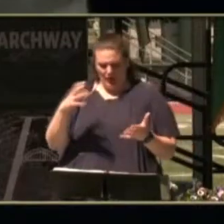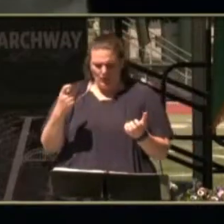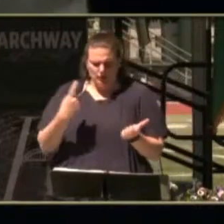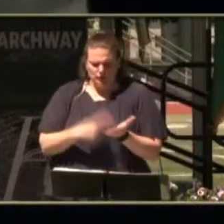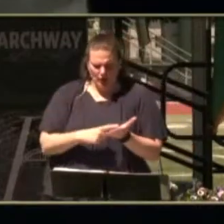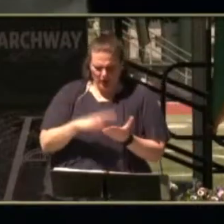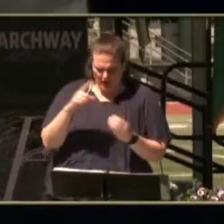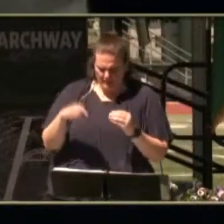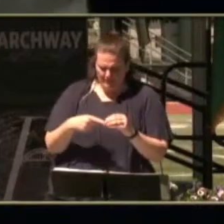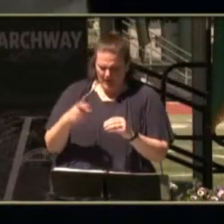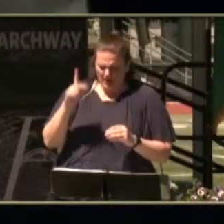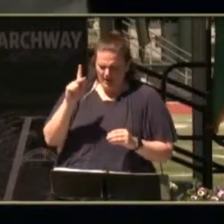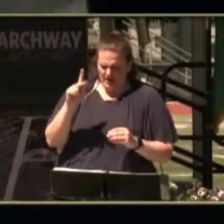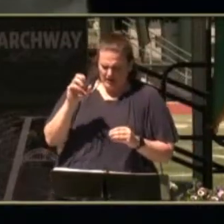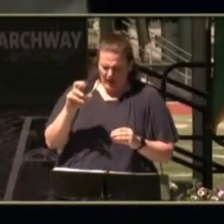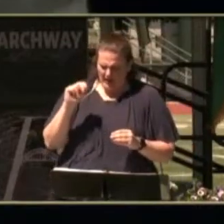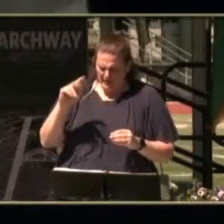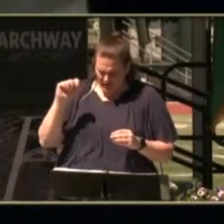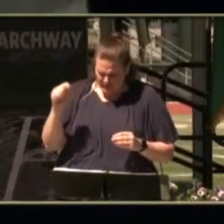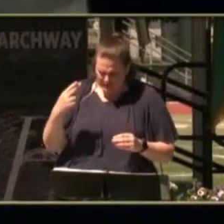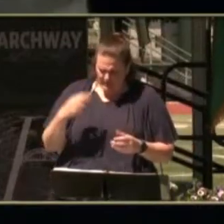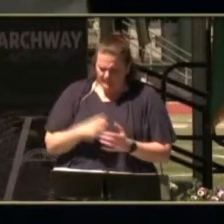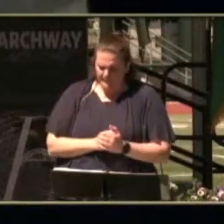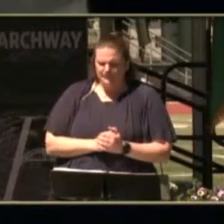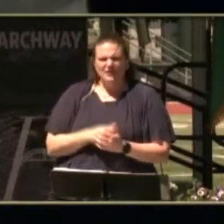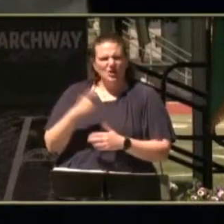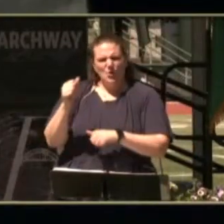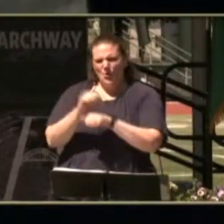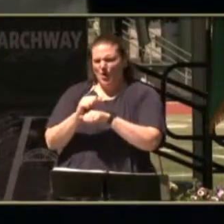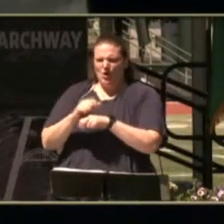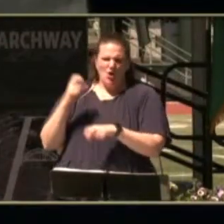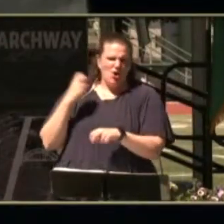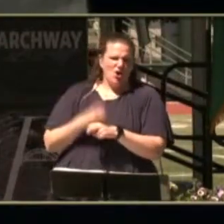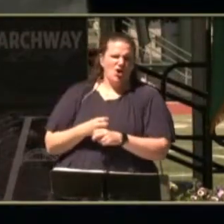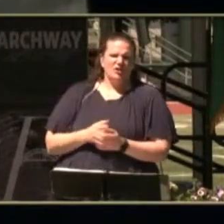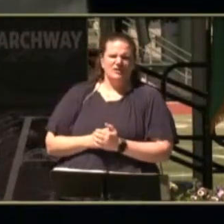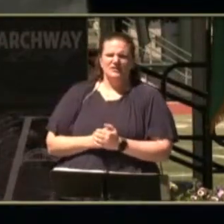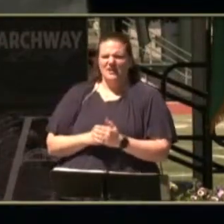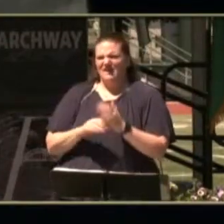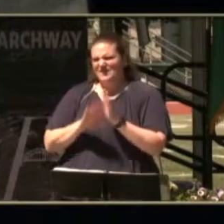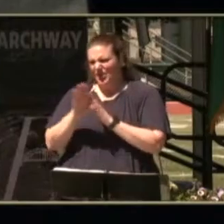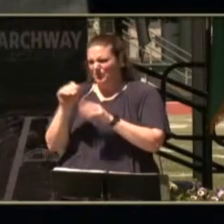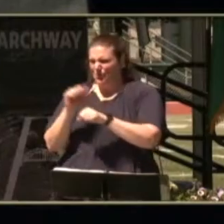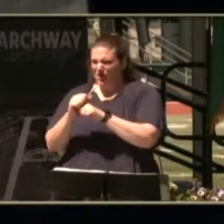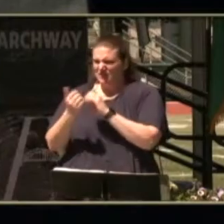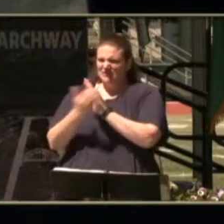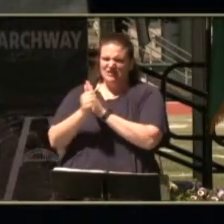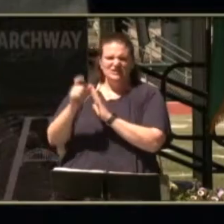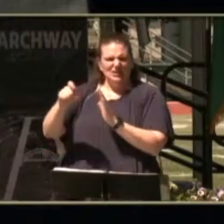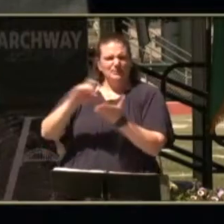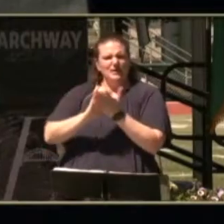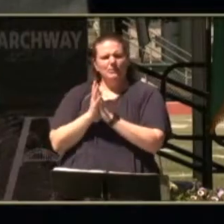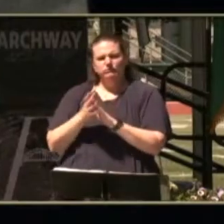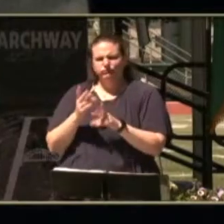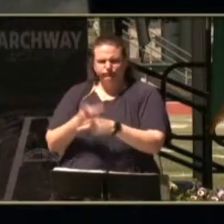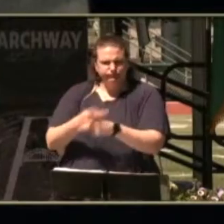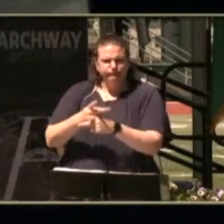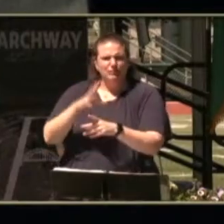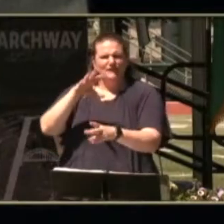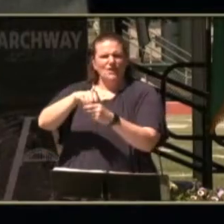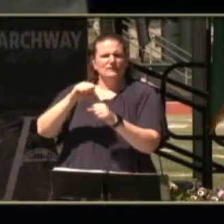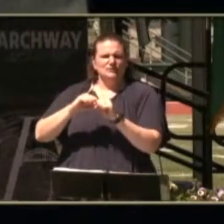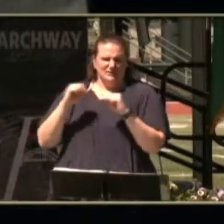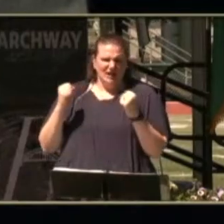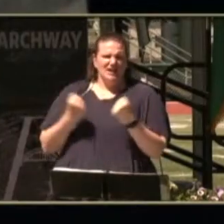talk about is kenneth kenneth has worked hard developed work skills needed to become a productive member of